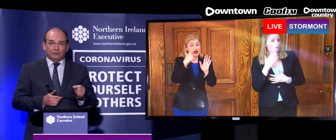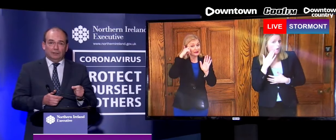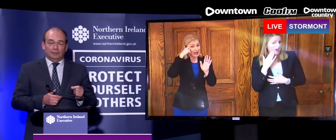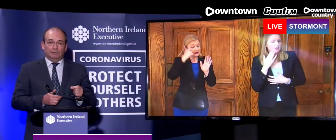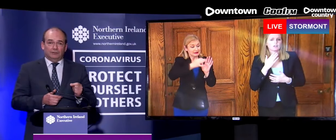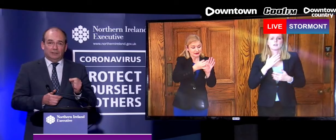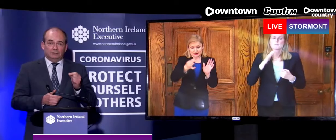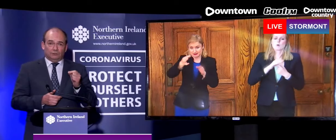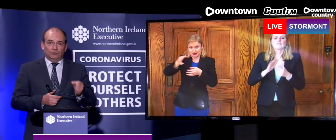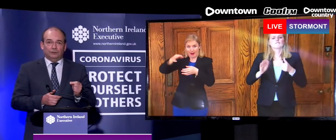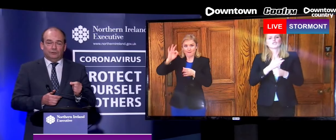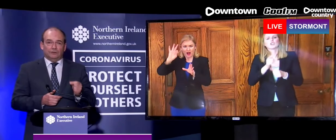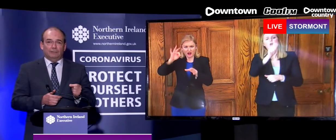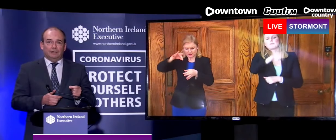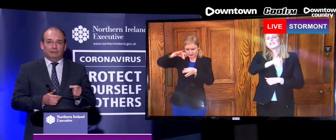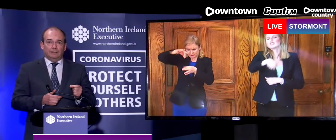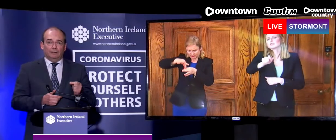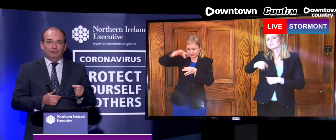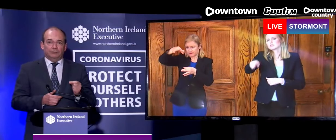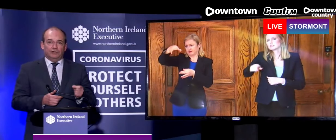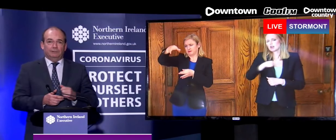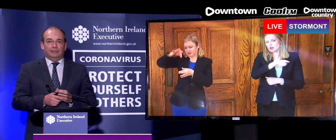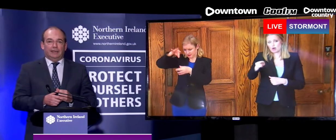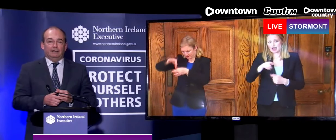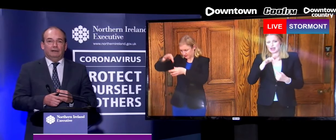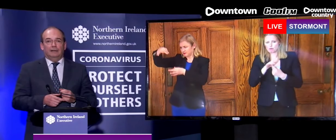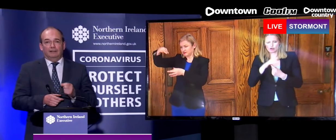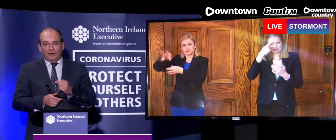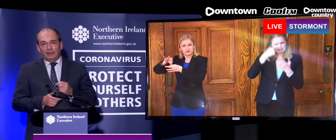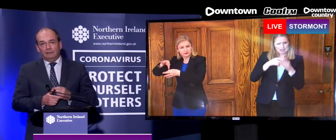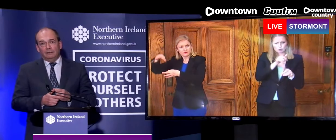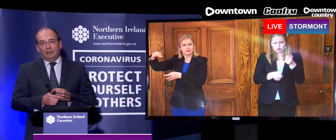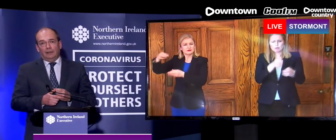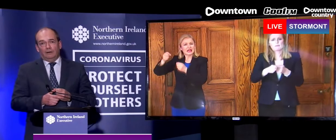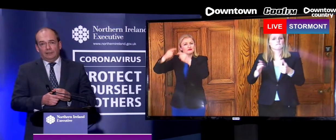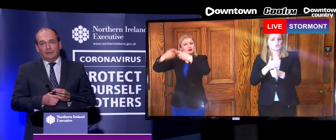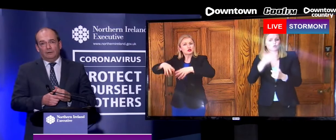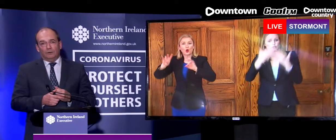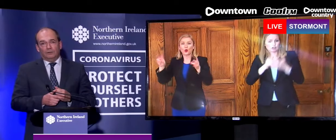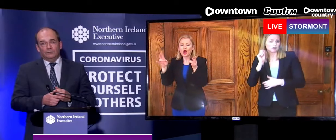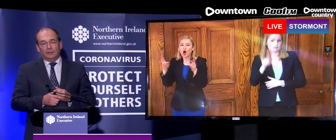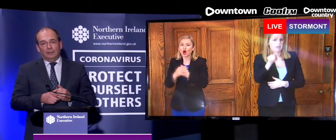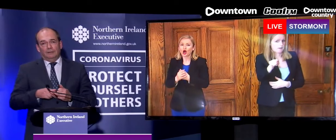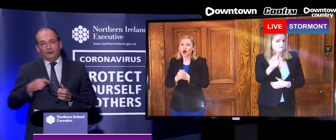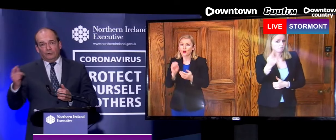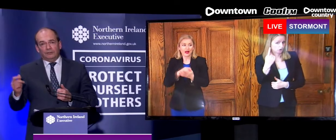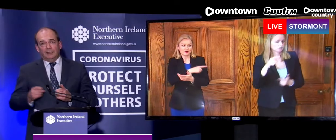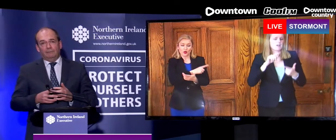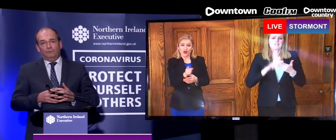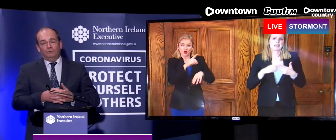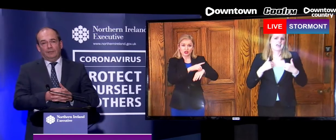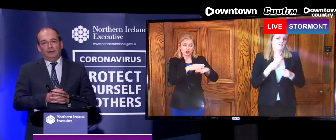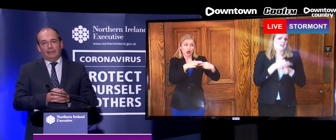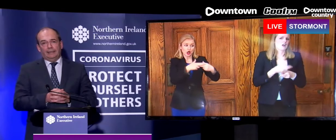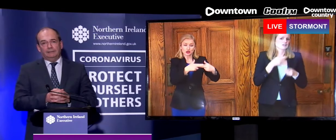first, because it's crucial to determine their optimal treatment and care. Then, our healthcare workers, the turnaround